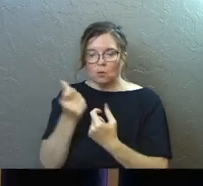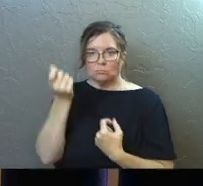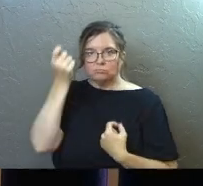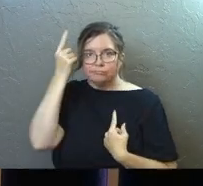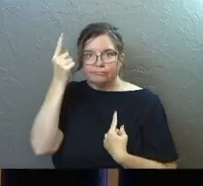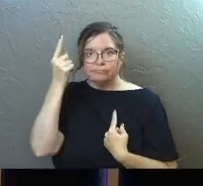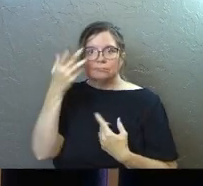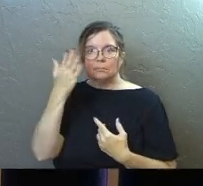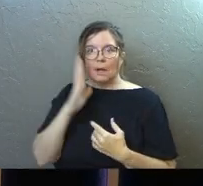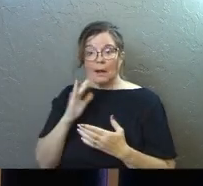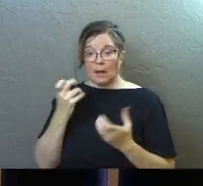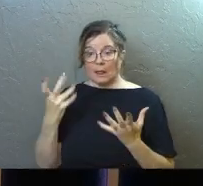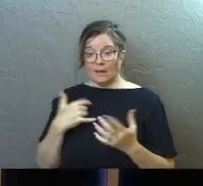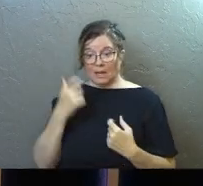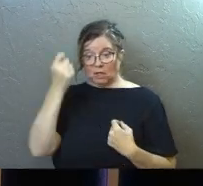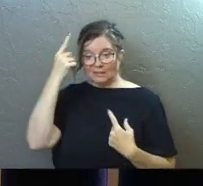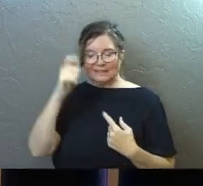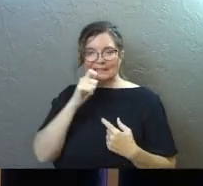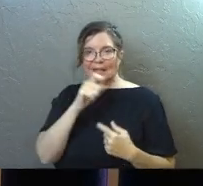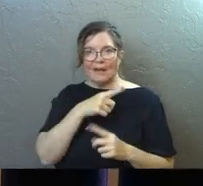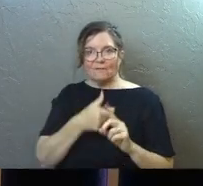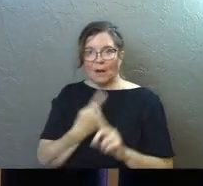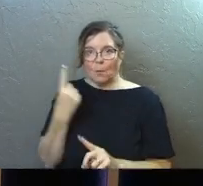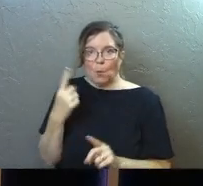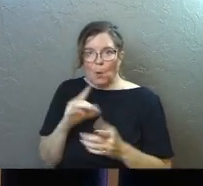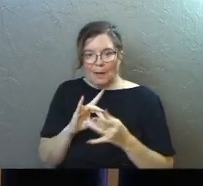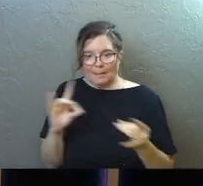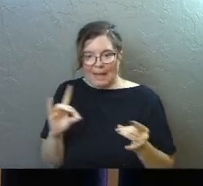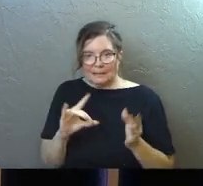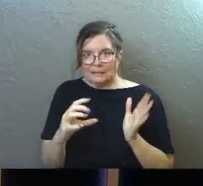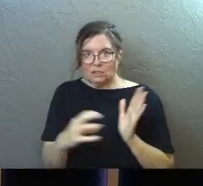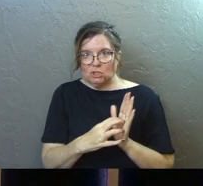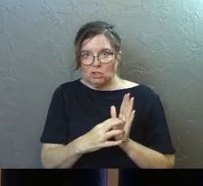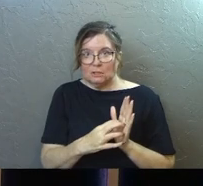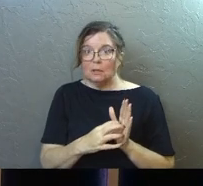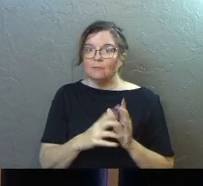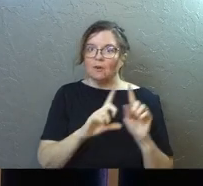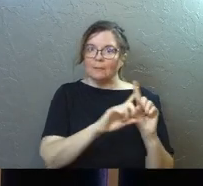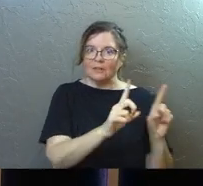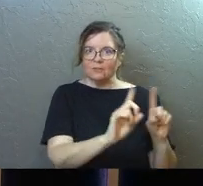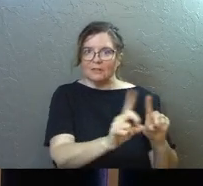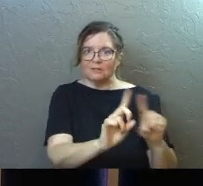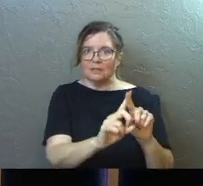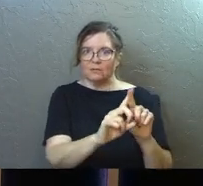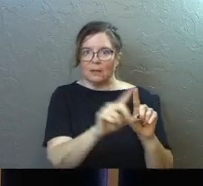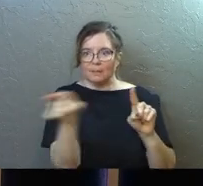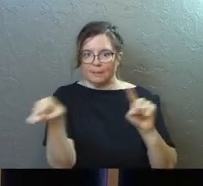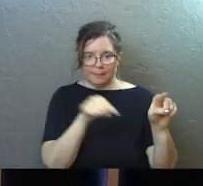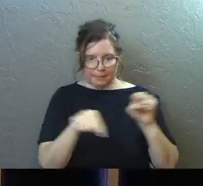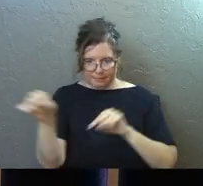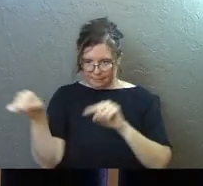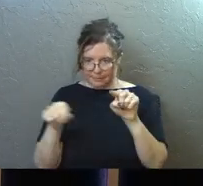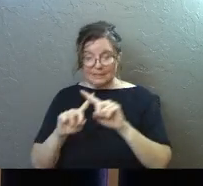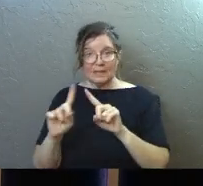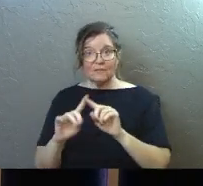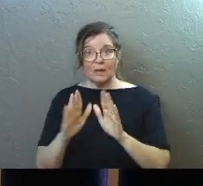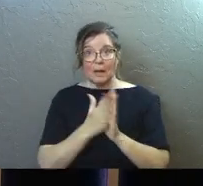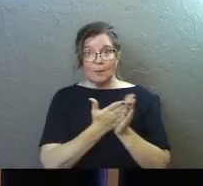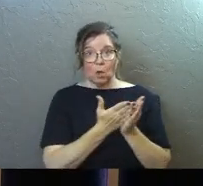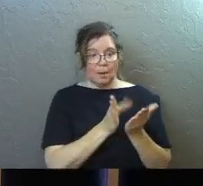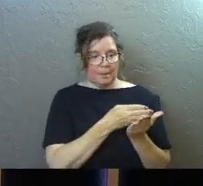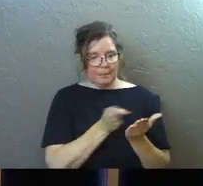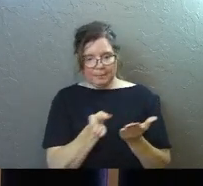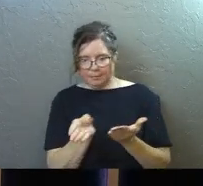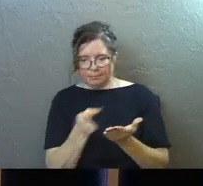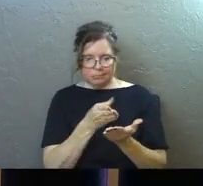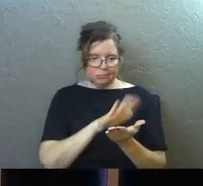God. And a lot of that understanding doesn't just come from one passage. It comes from a lot of different passages where we see different saints